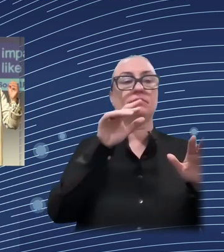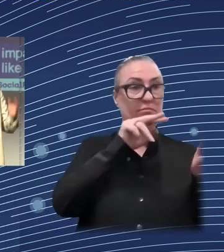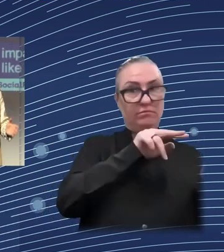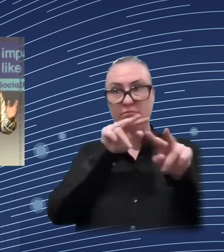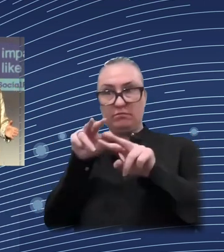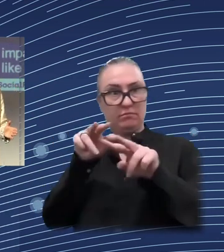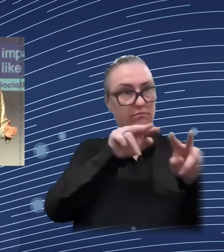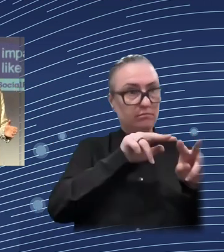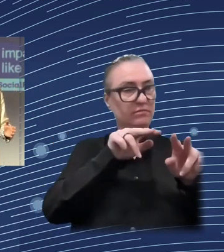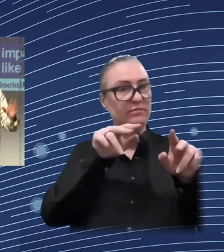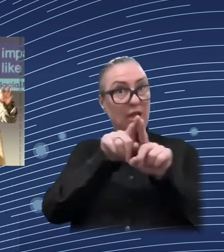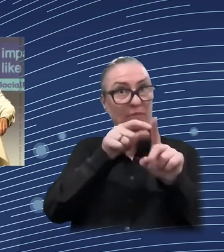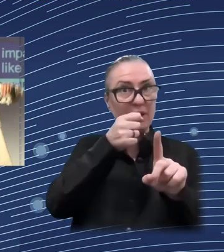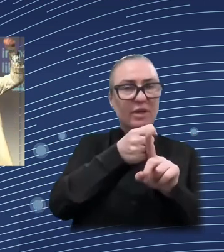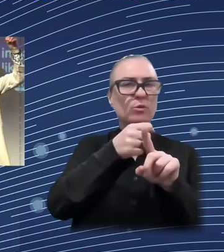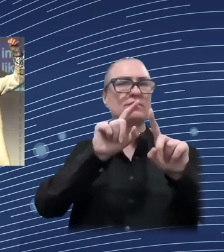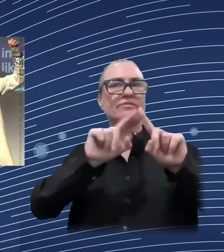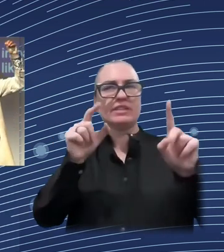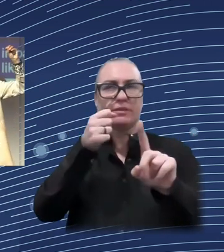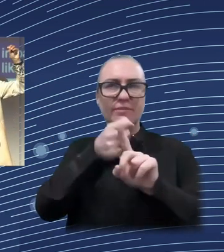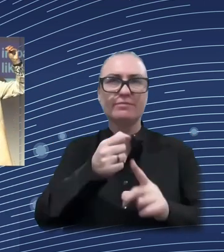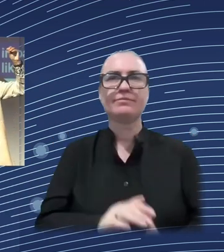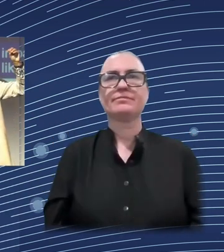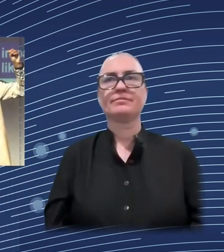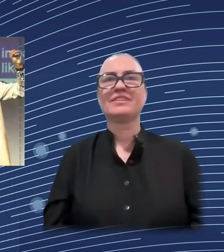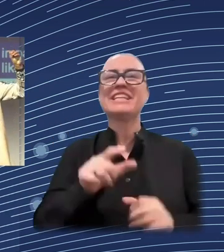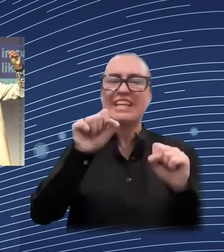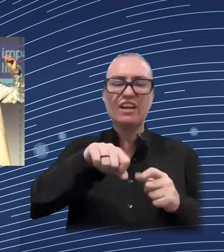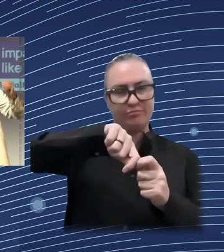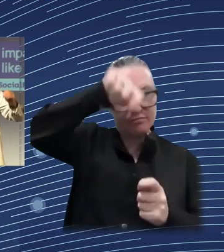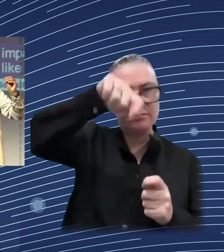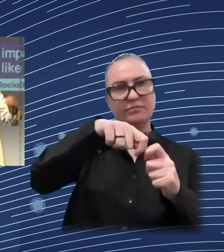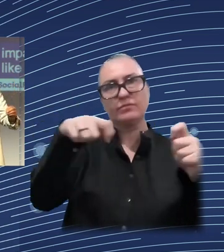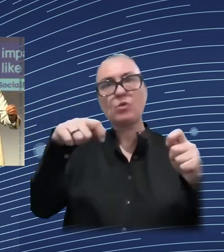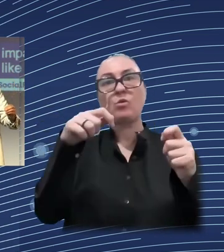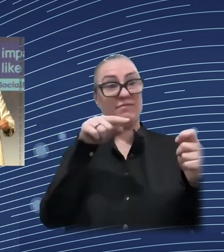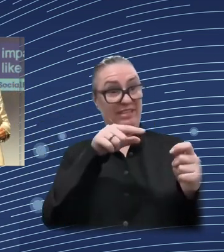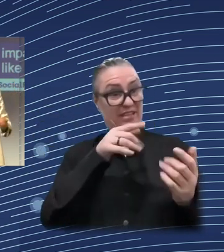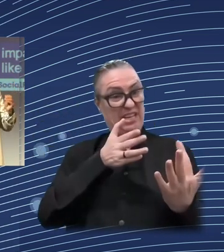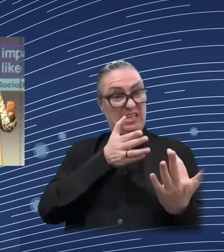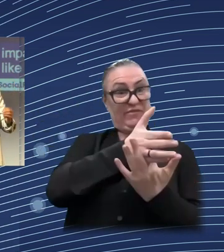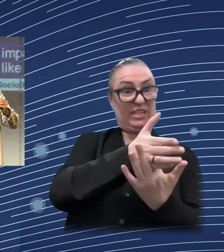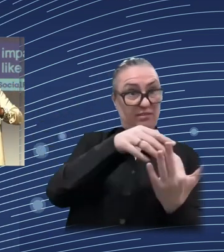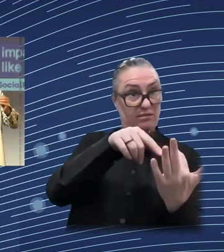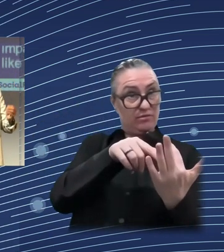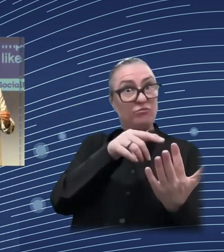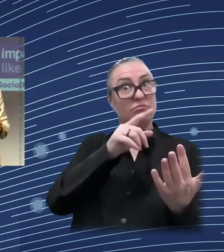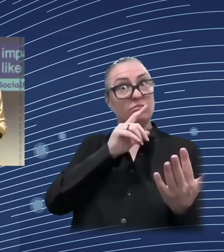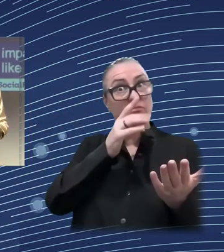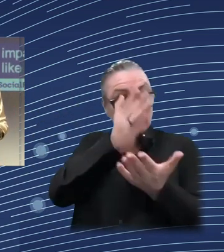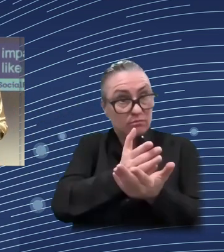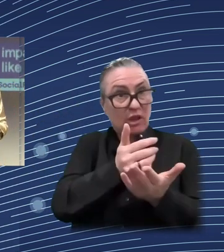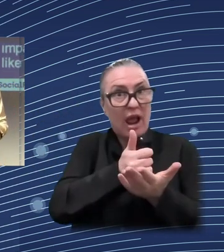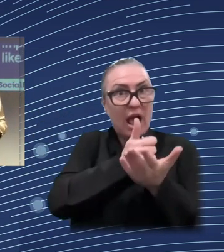because that is random. Participation in that intervention is random. So that's like the best